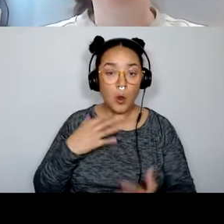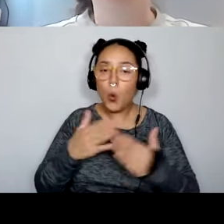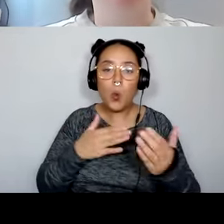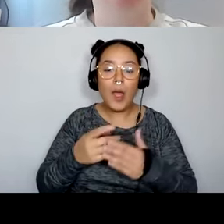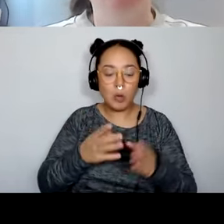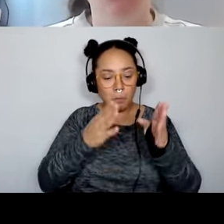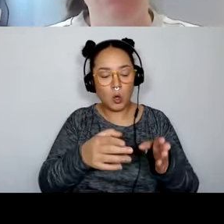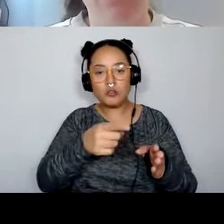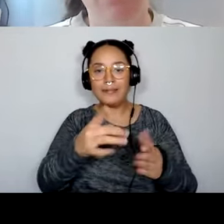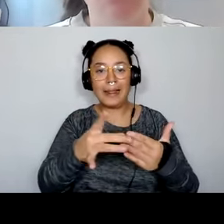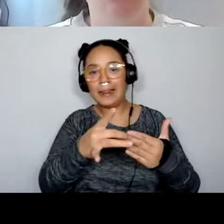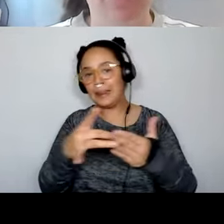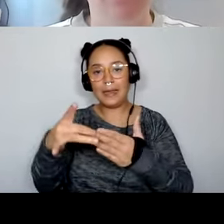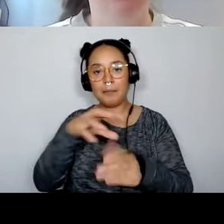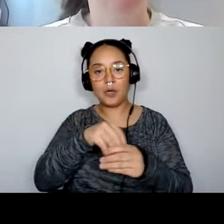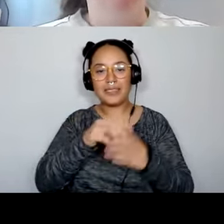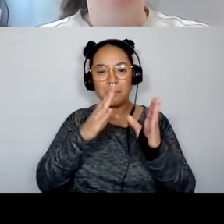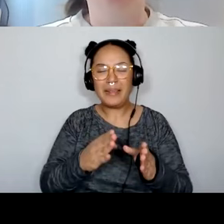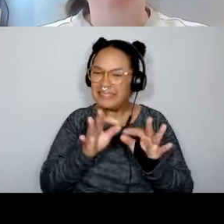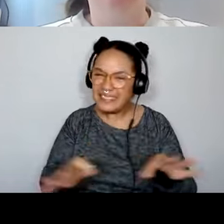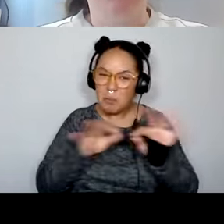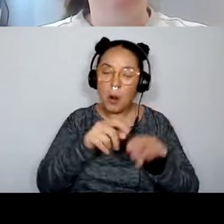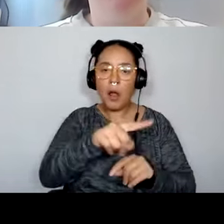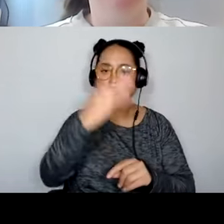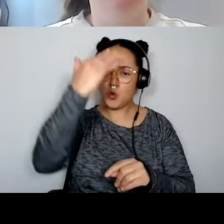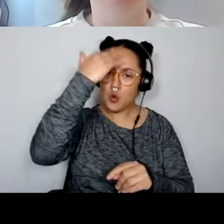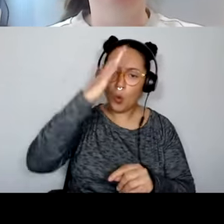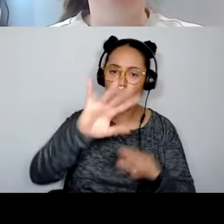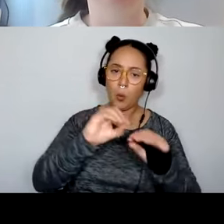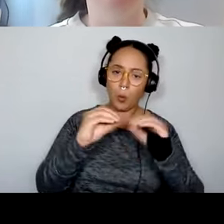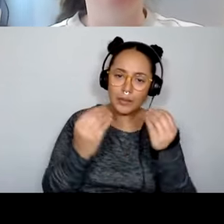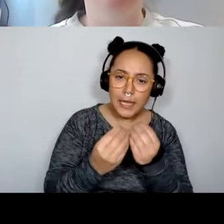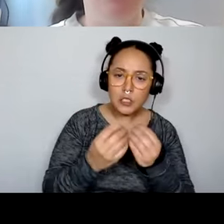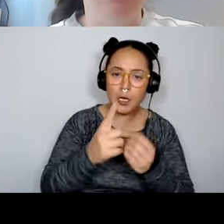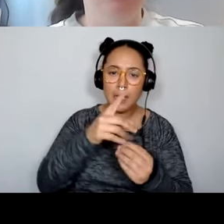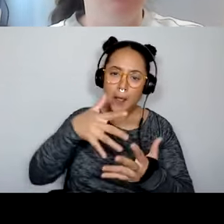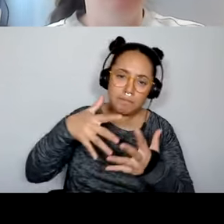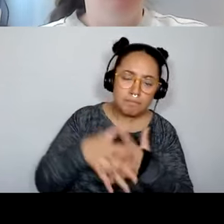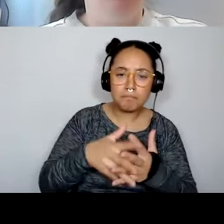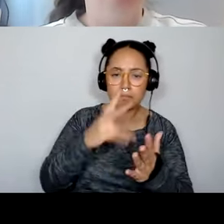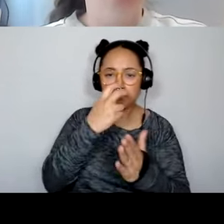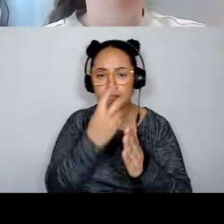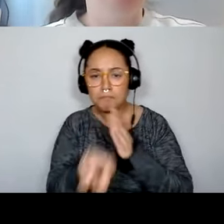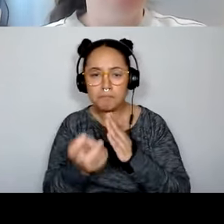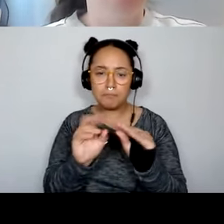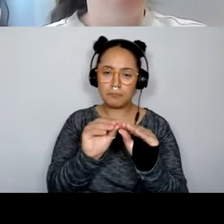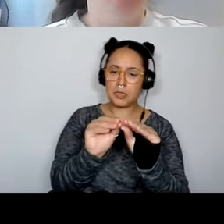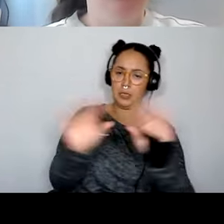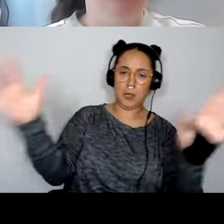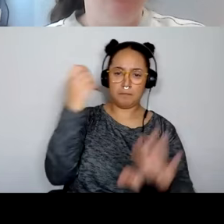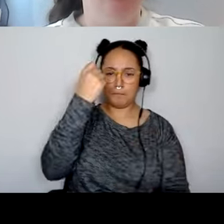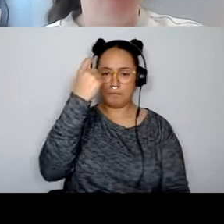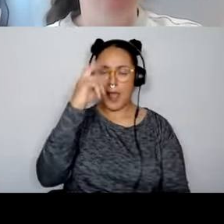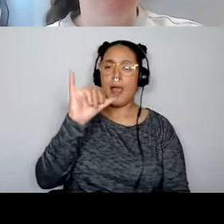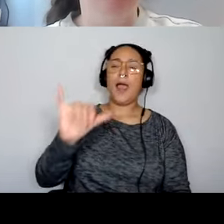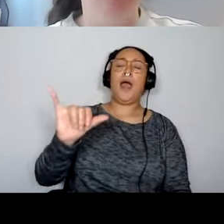is somebody who knows your organization well, somebody who has a clear understanding of what it is the